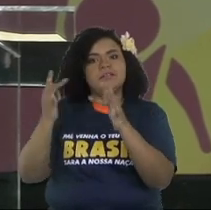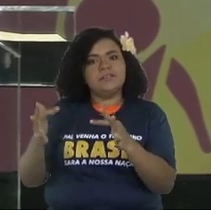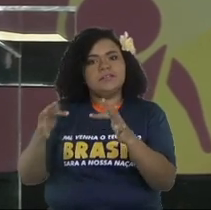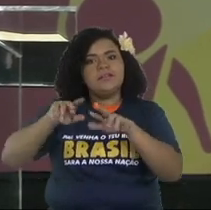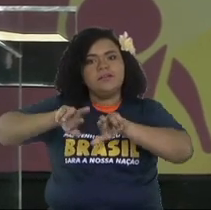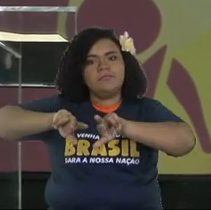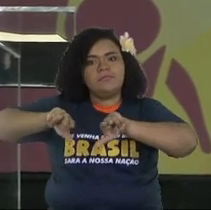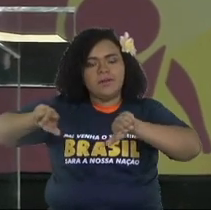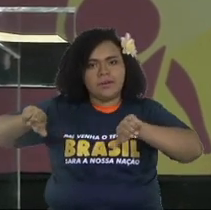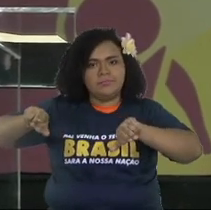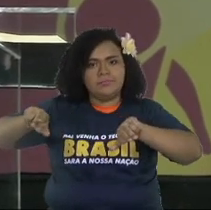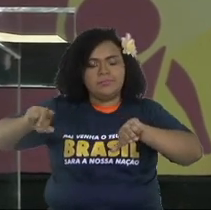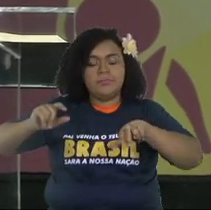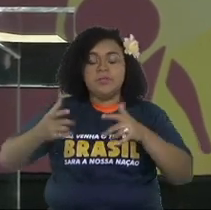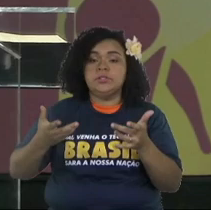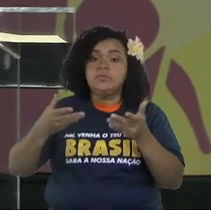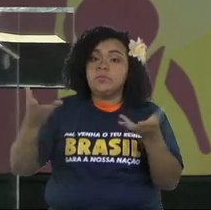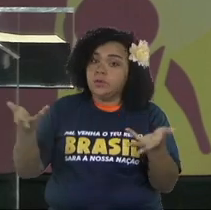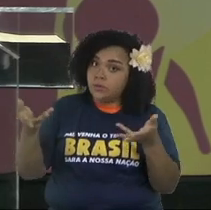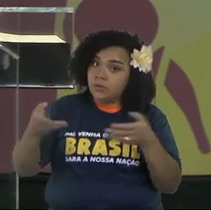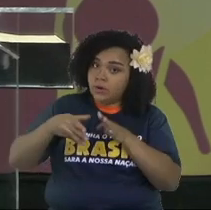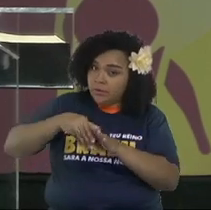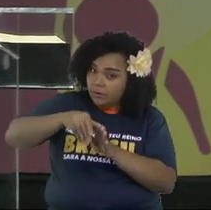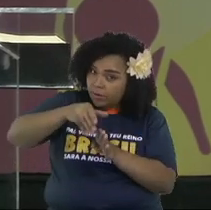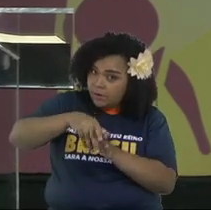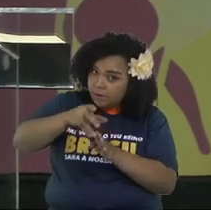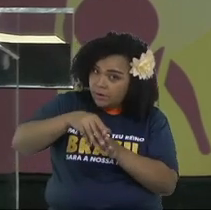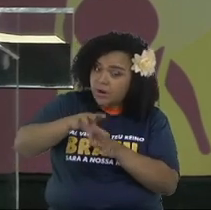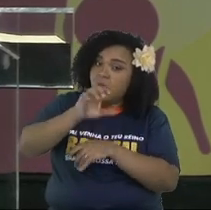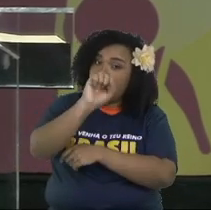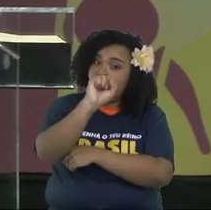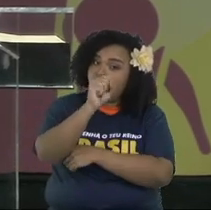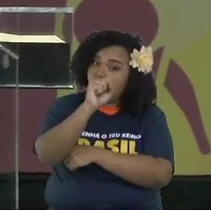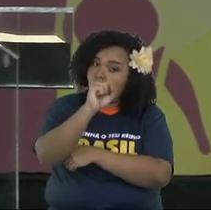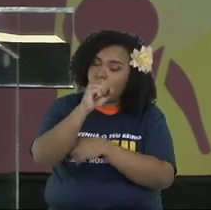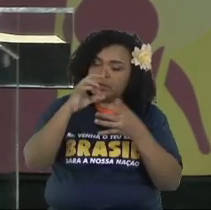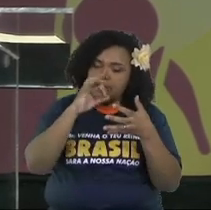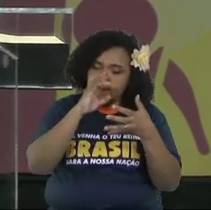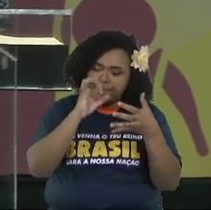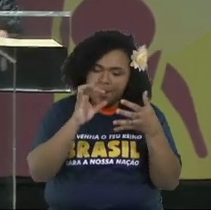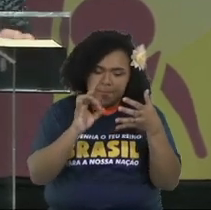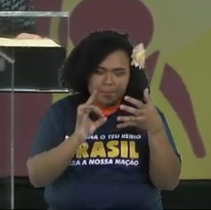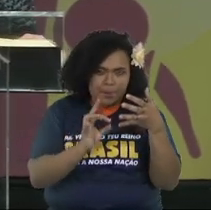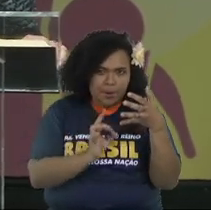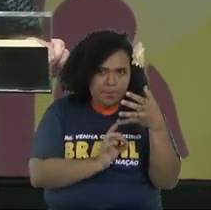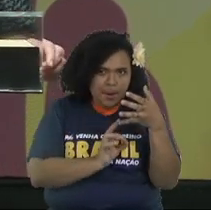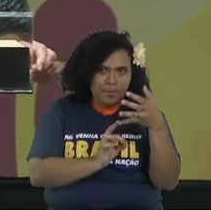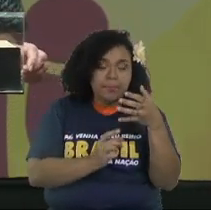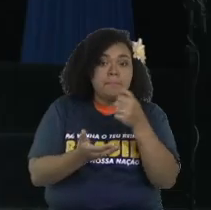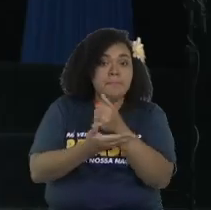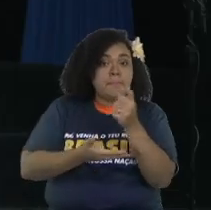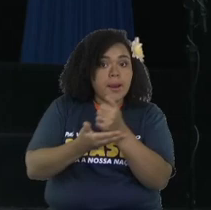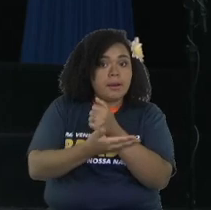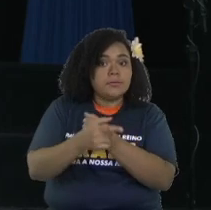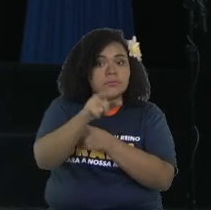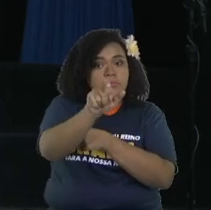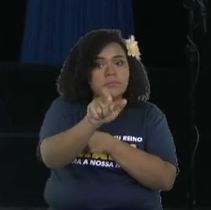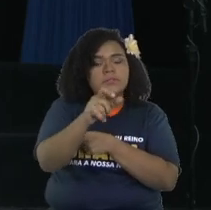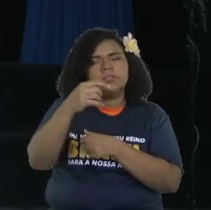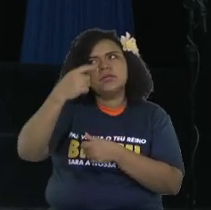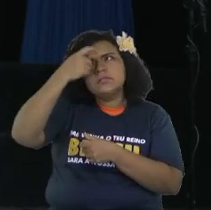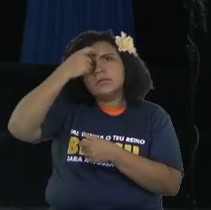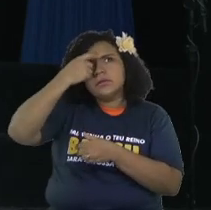We would like to talk about eight conditions that the Bible tells us that are